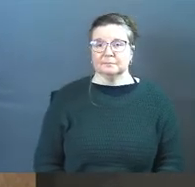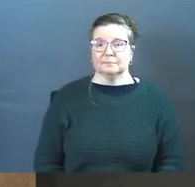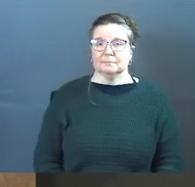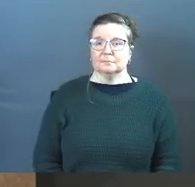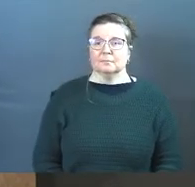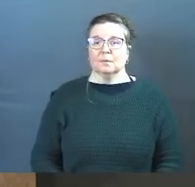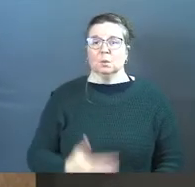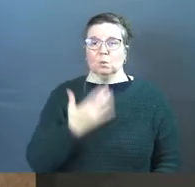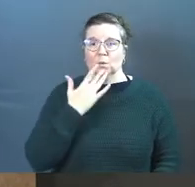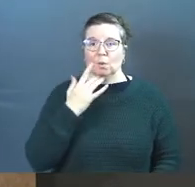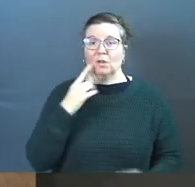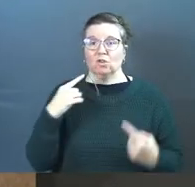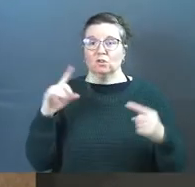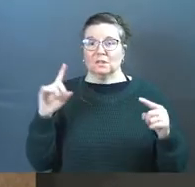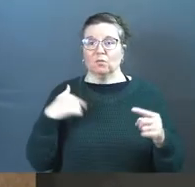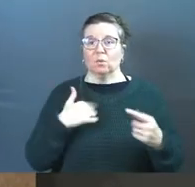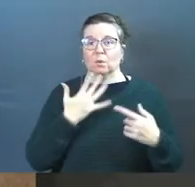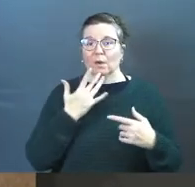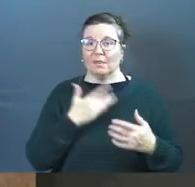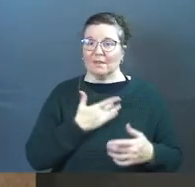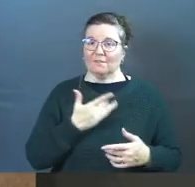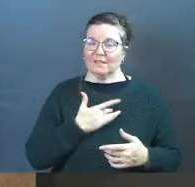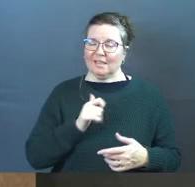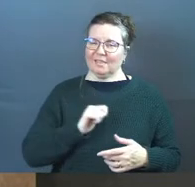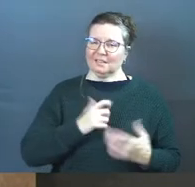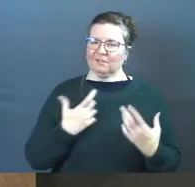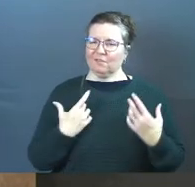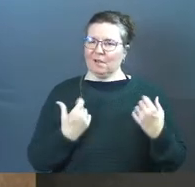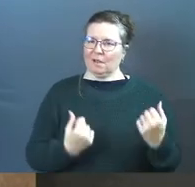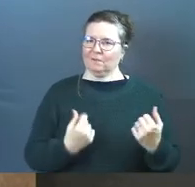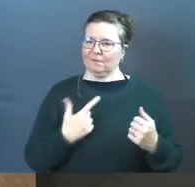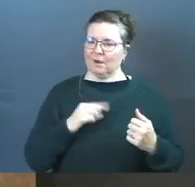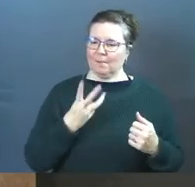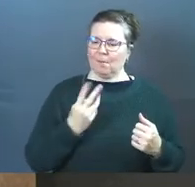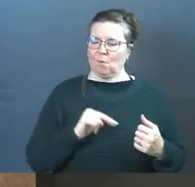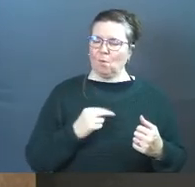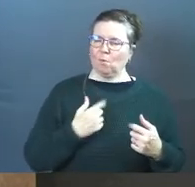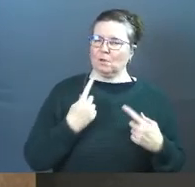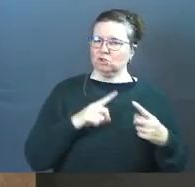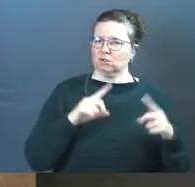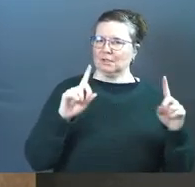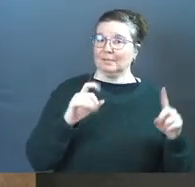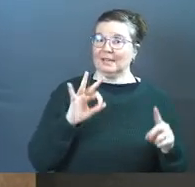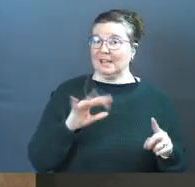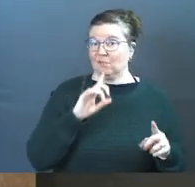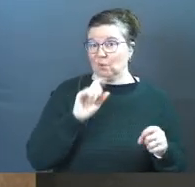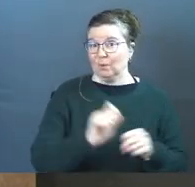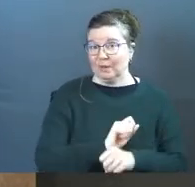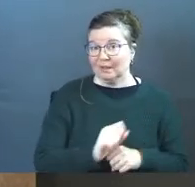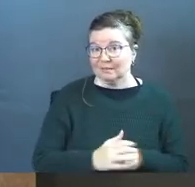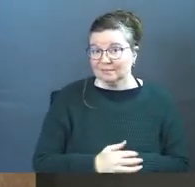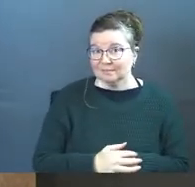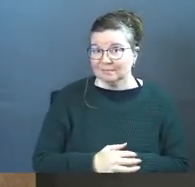we'd rather achieve we'd rather feel the self-confidence from our achievement if we're real number